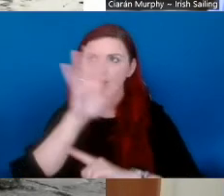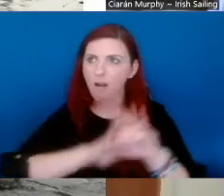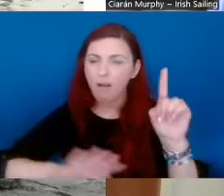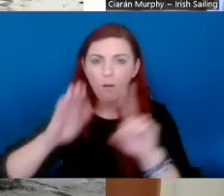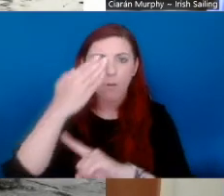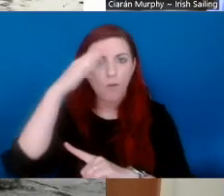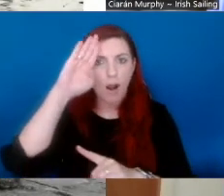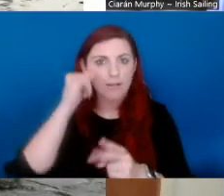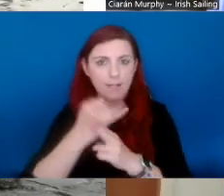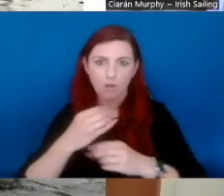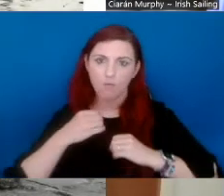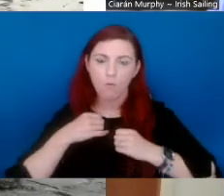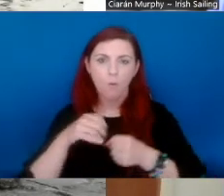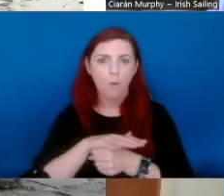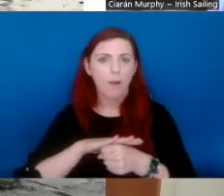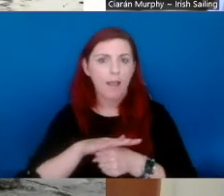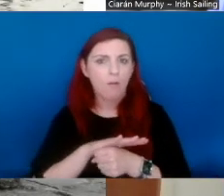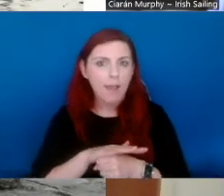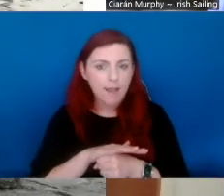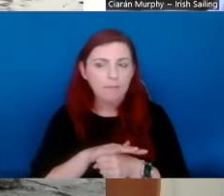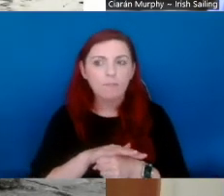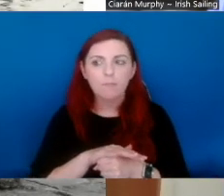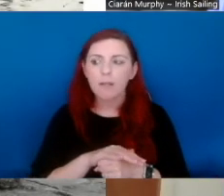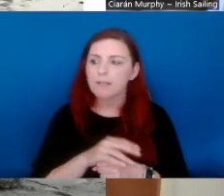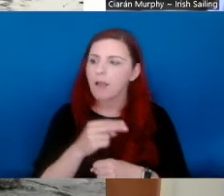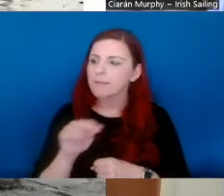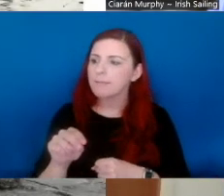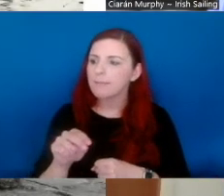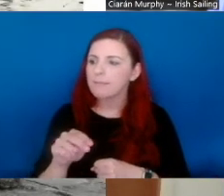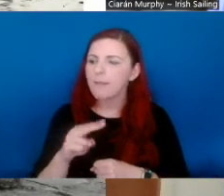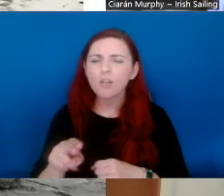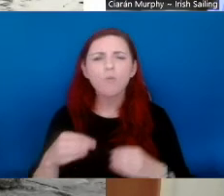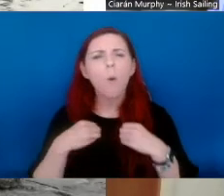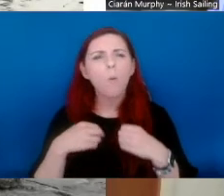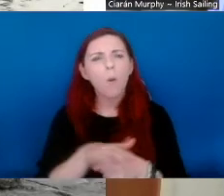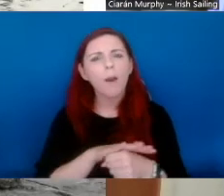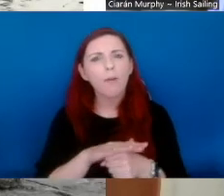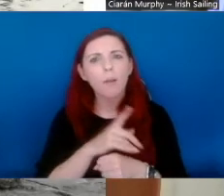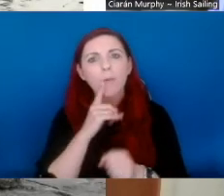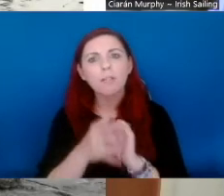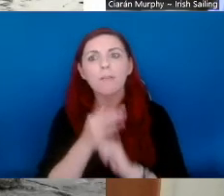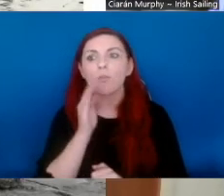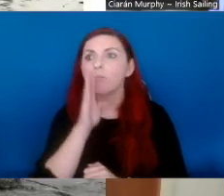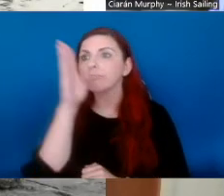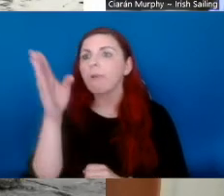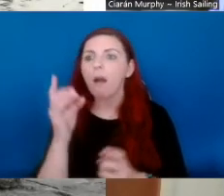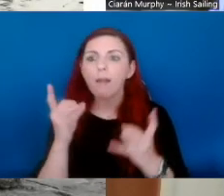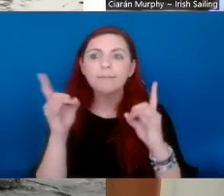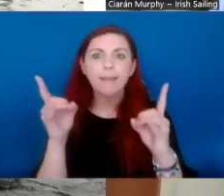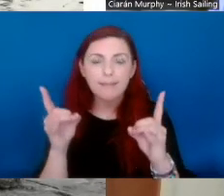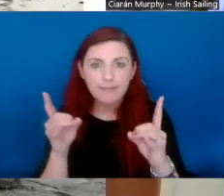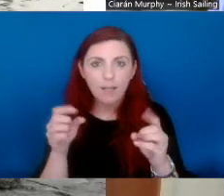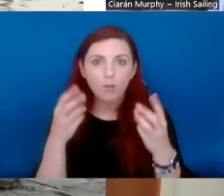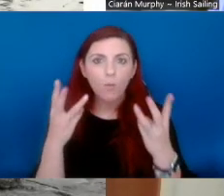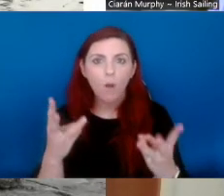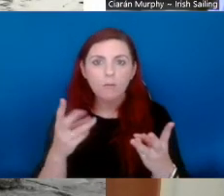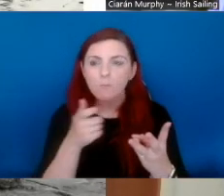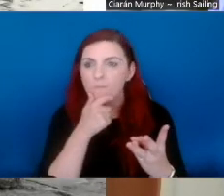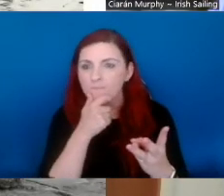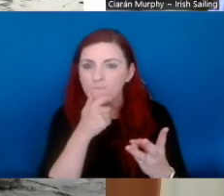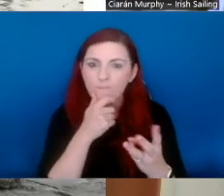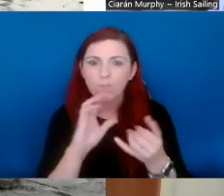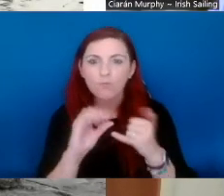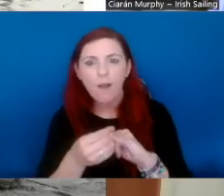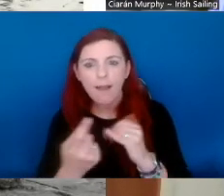But I would say initially, if you're a little bit unsure, I would say contact CARA. They would have a list of all the sports inclusion disability officers across the